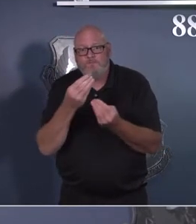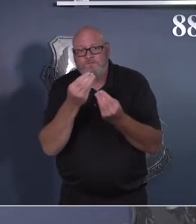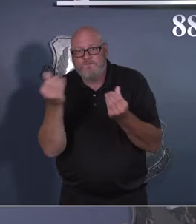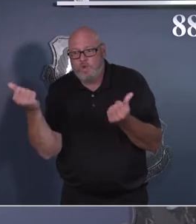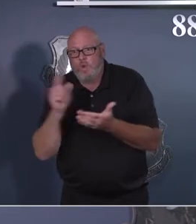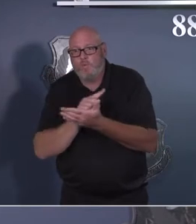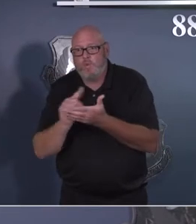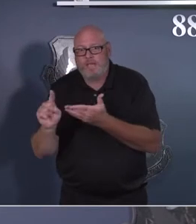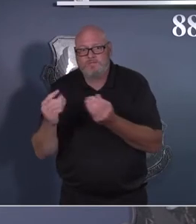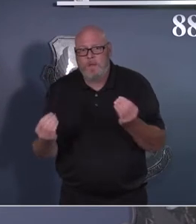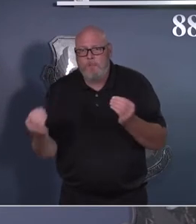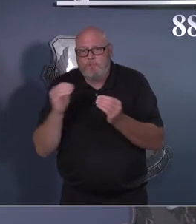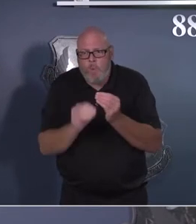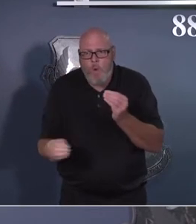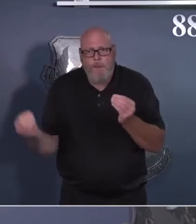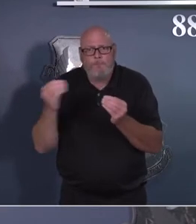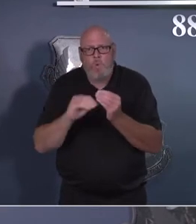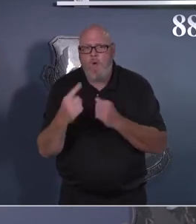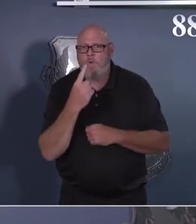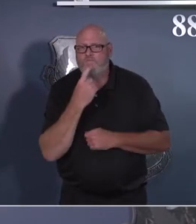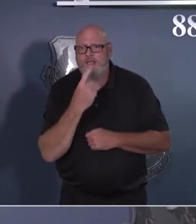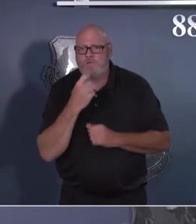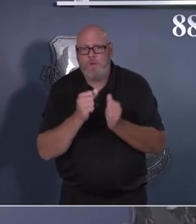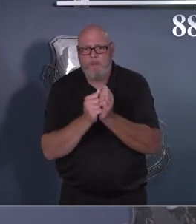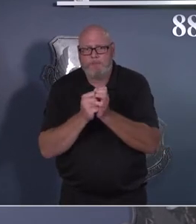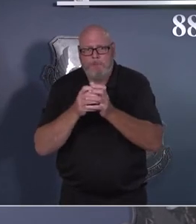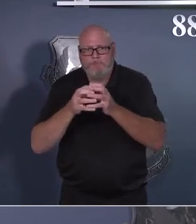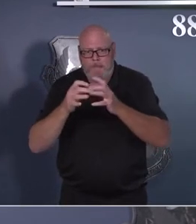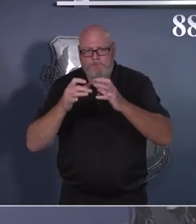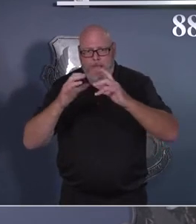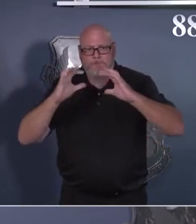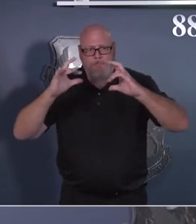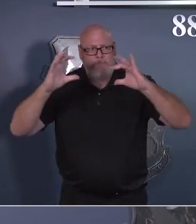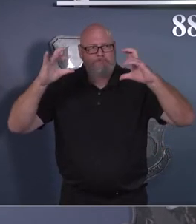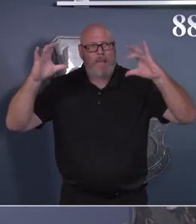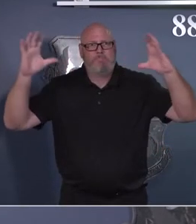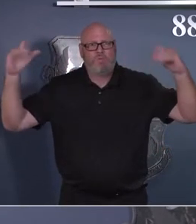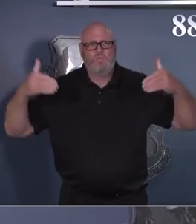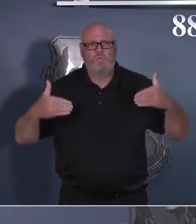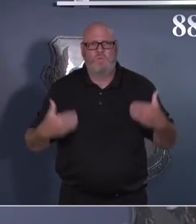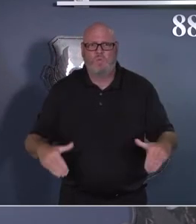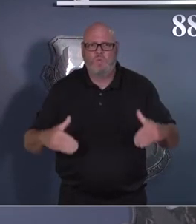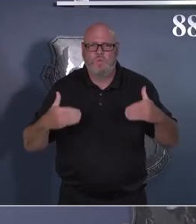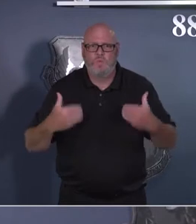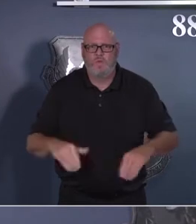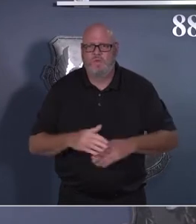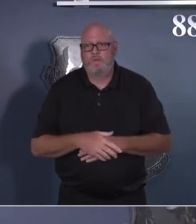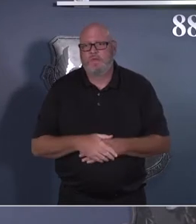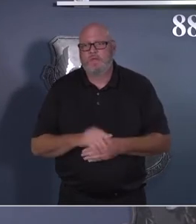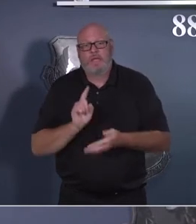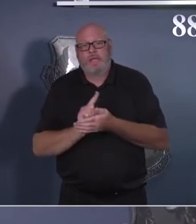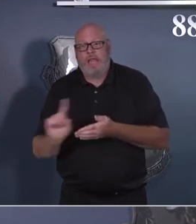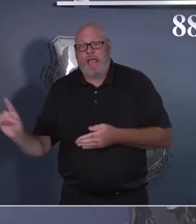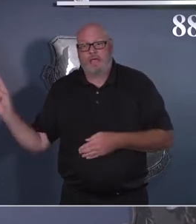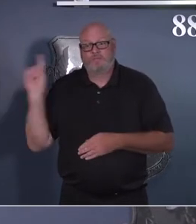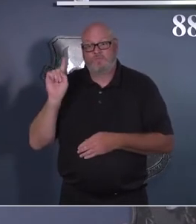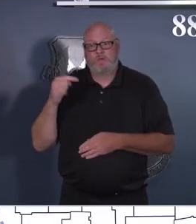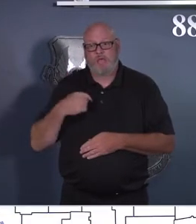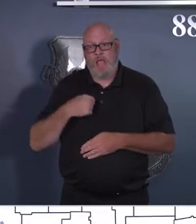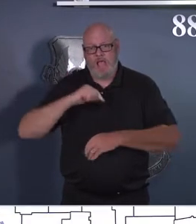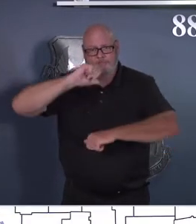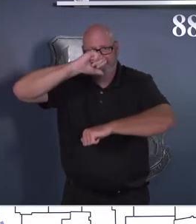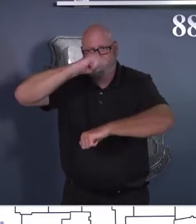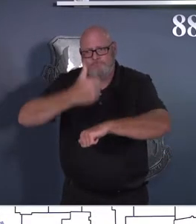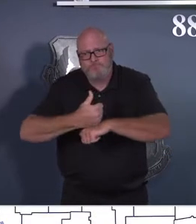week, late last week, whenever I rolled out the mask mandate for Wright-Patterson Air Force Base, that's because our surrounding communities